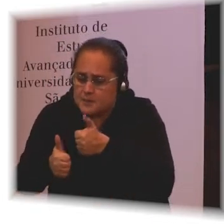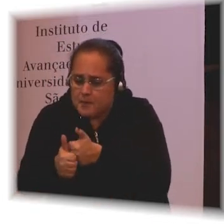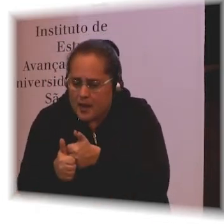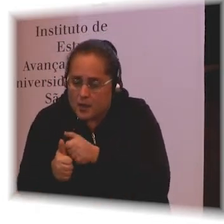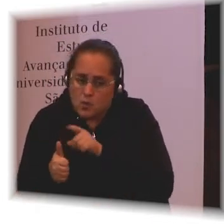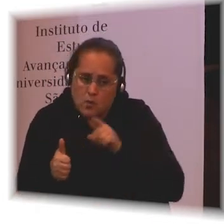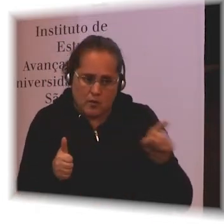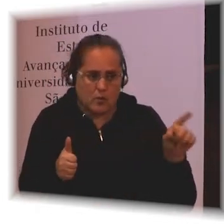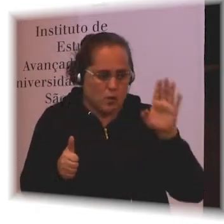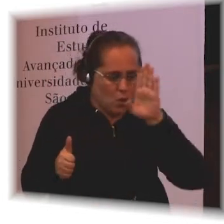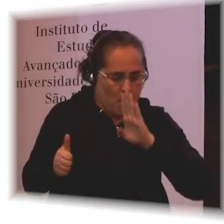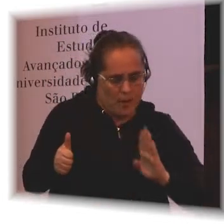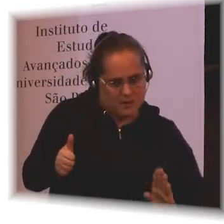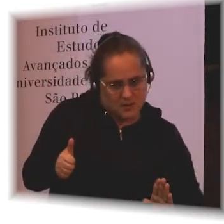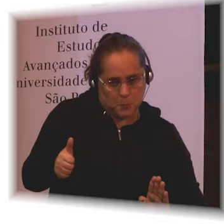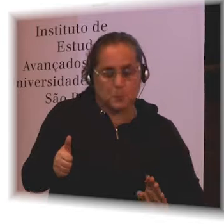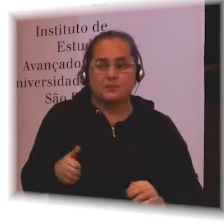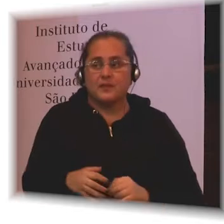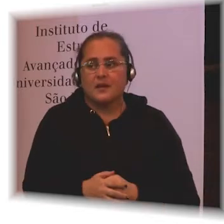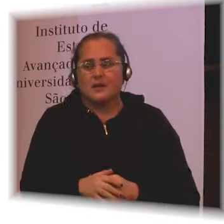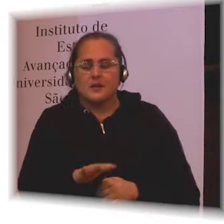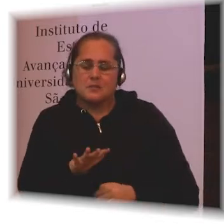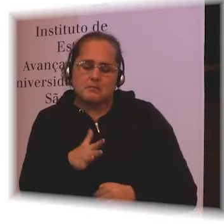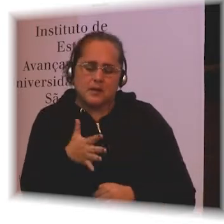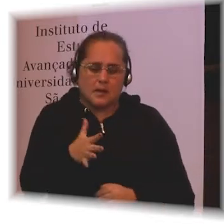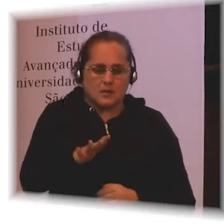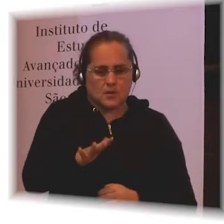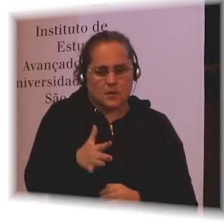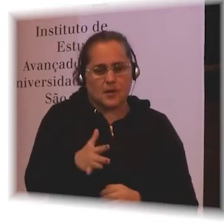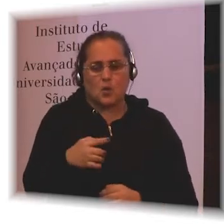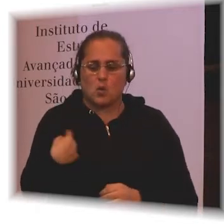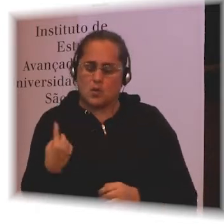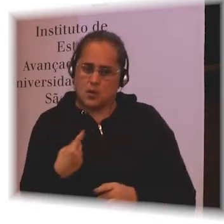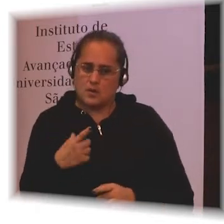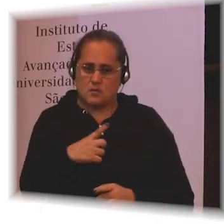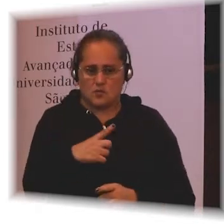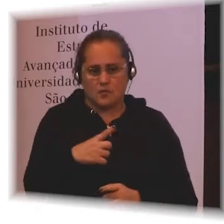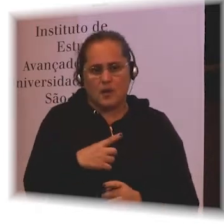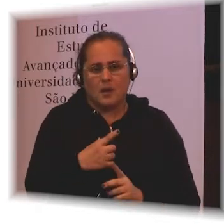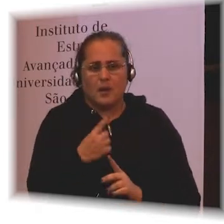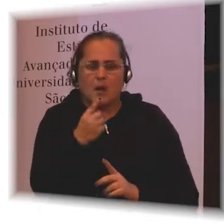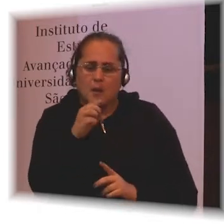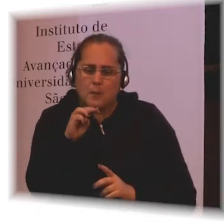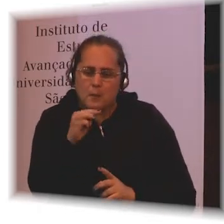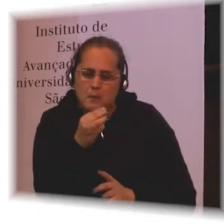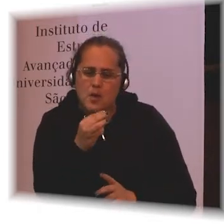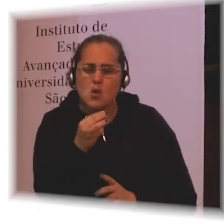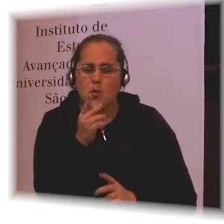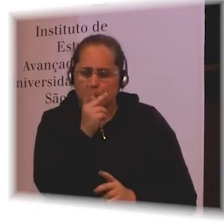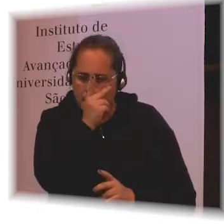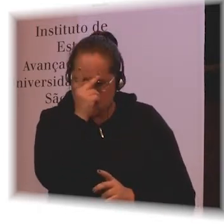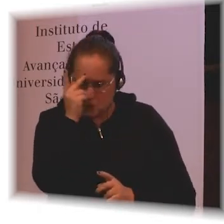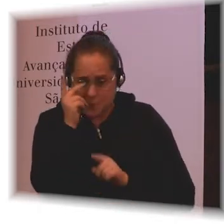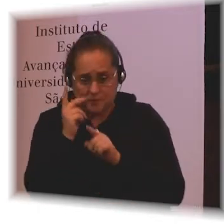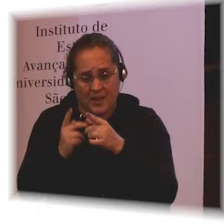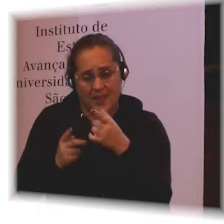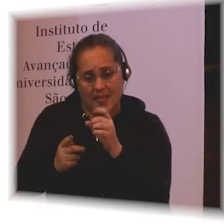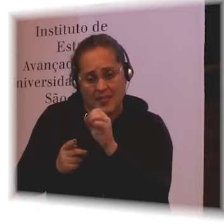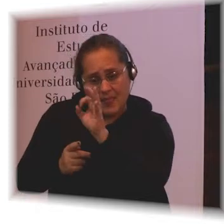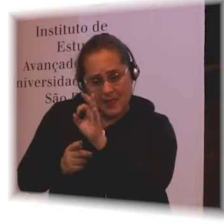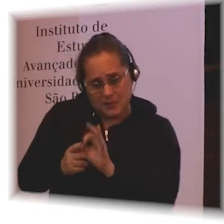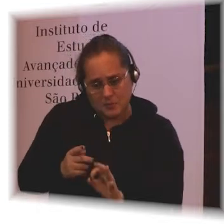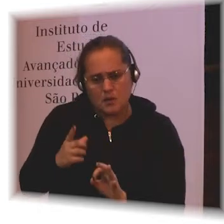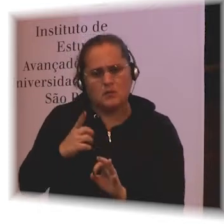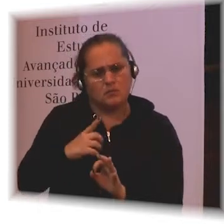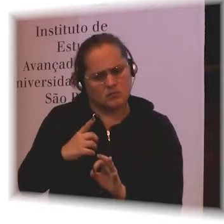10% of people were disabled. But more significantly, that was one-third of households. So